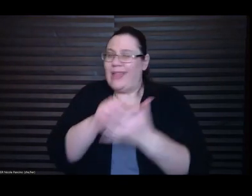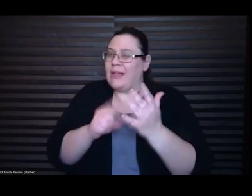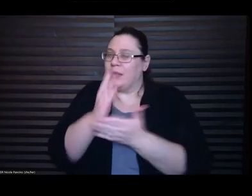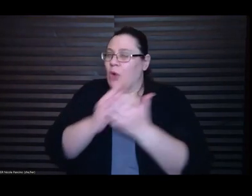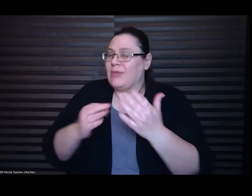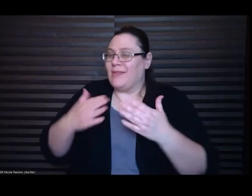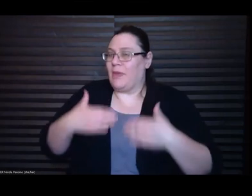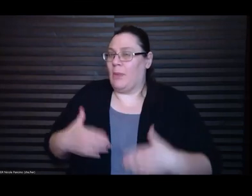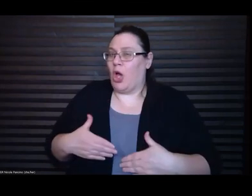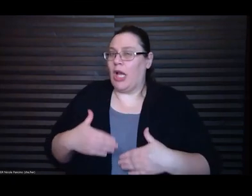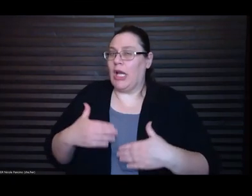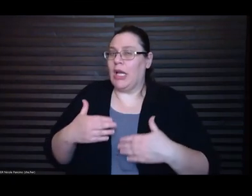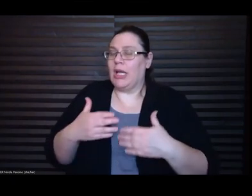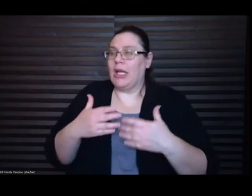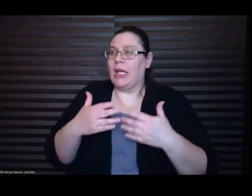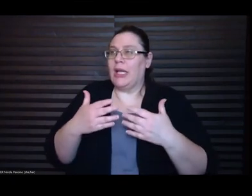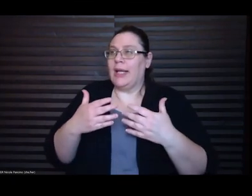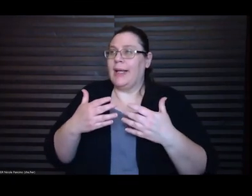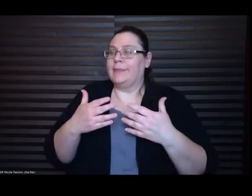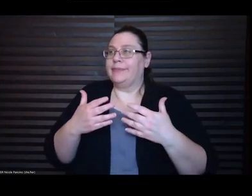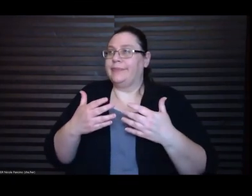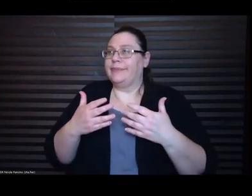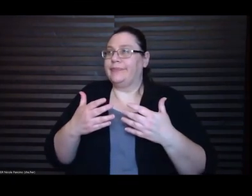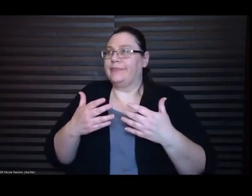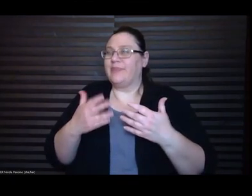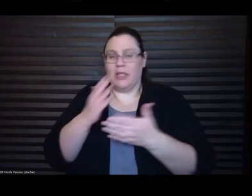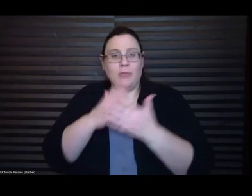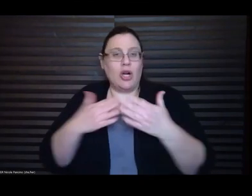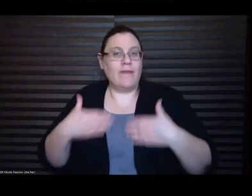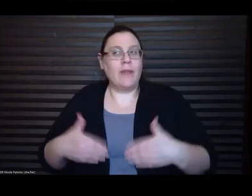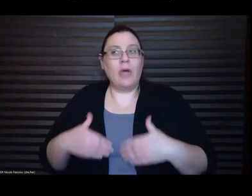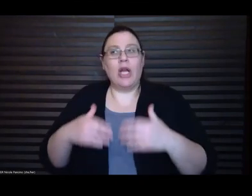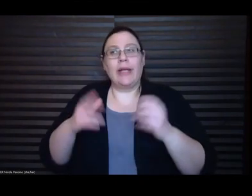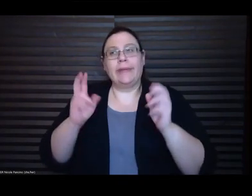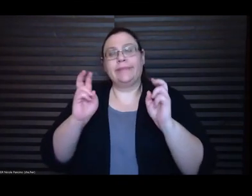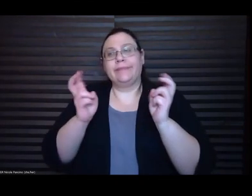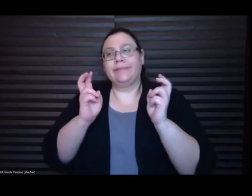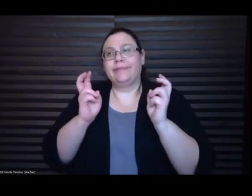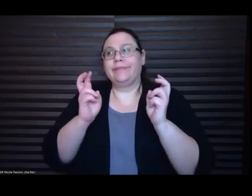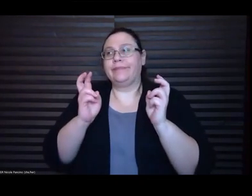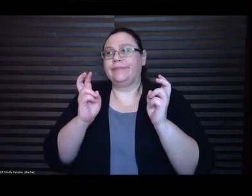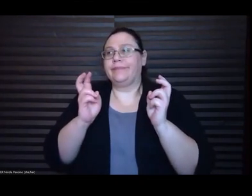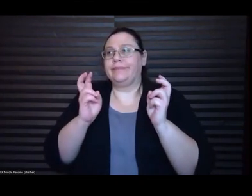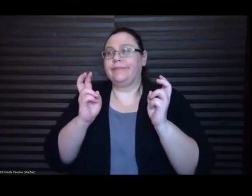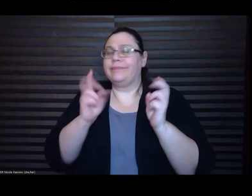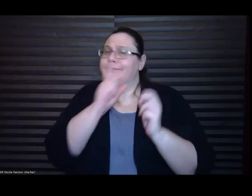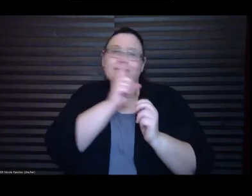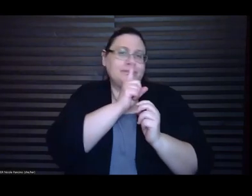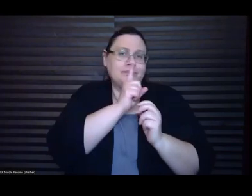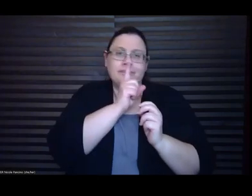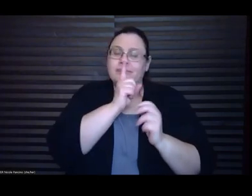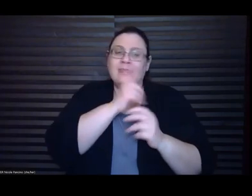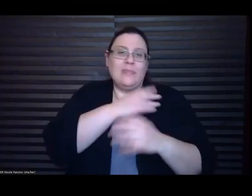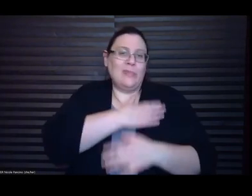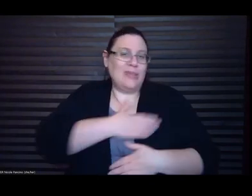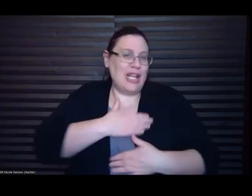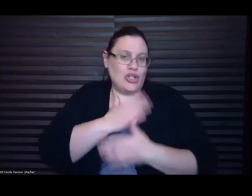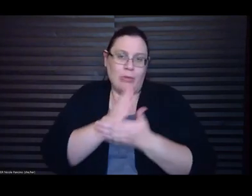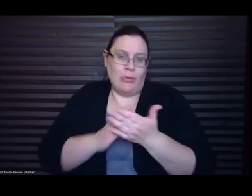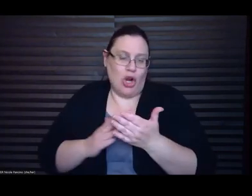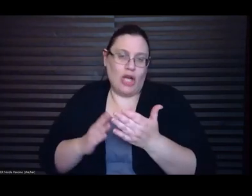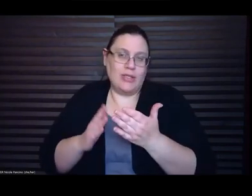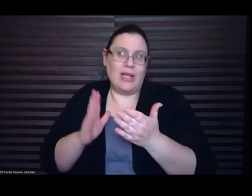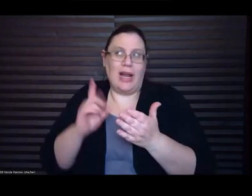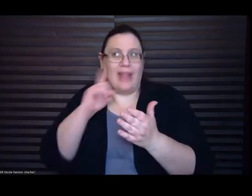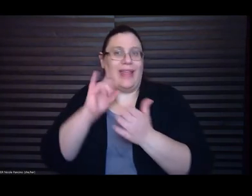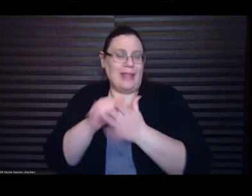that are like kind of, I'm not talking about the pleasurable parts and I think that's important too but I did want to, I